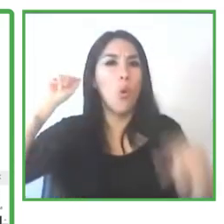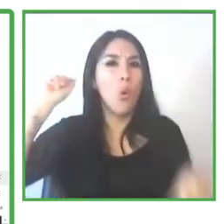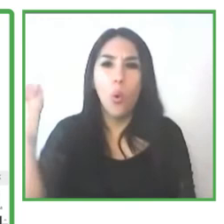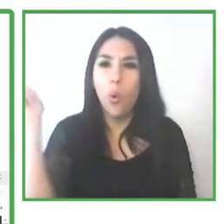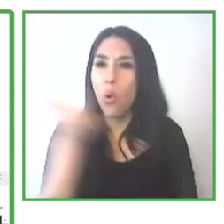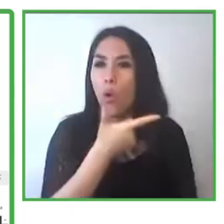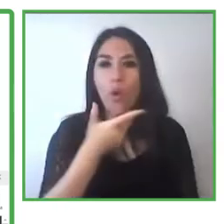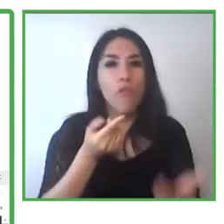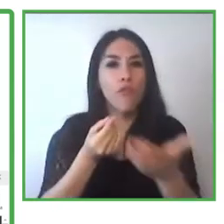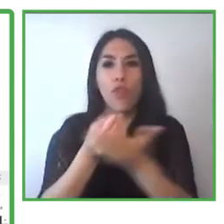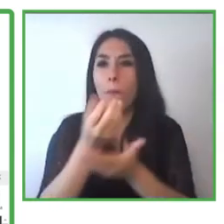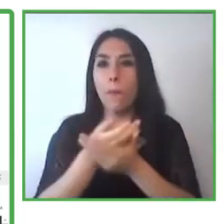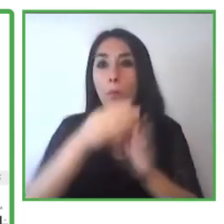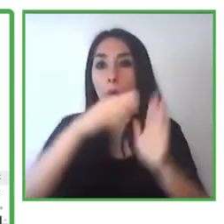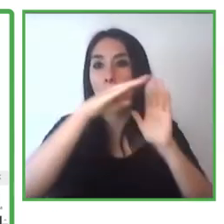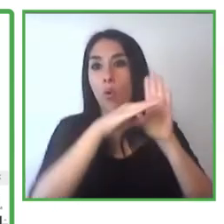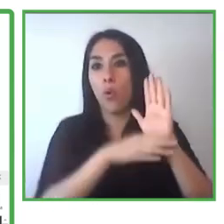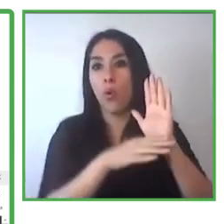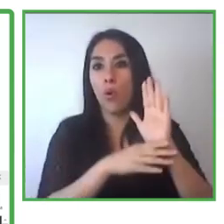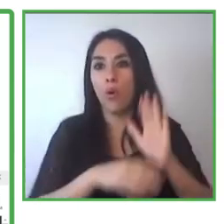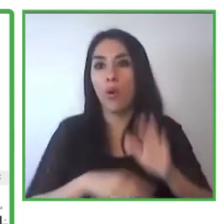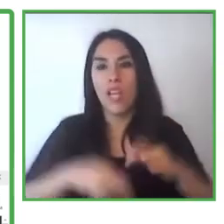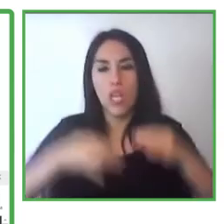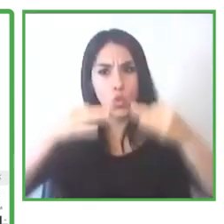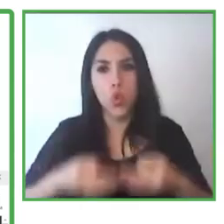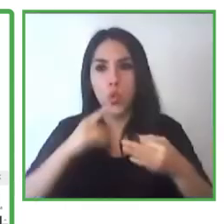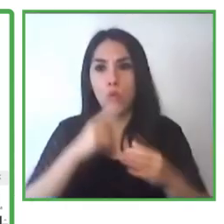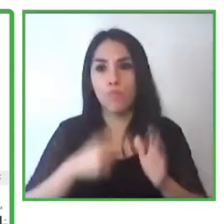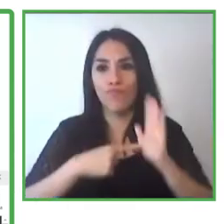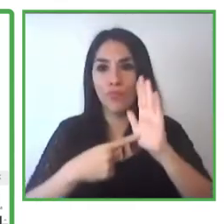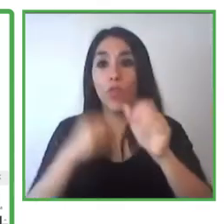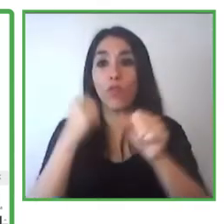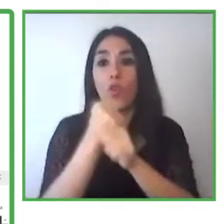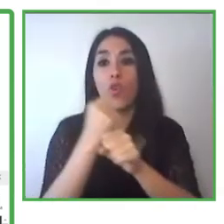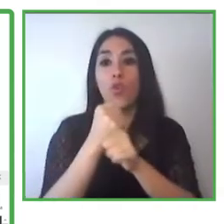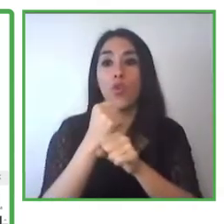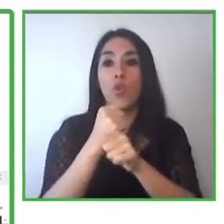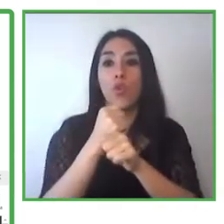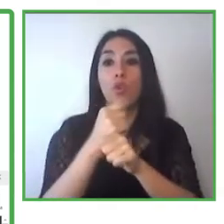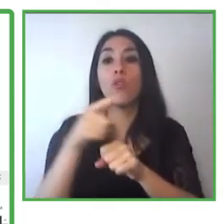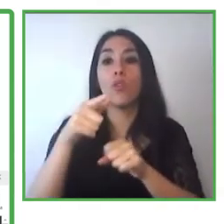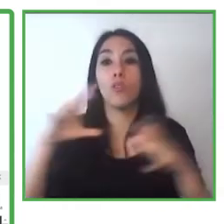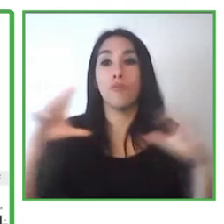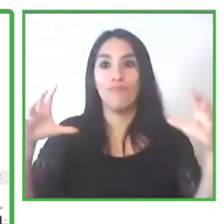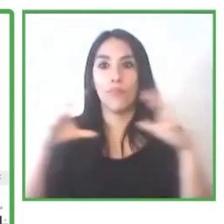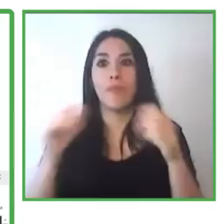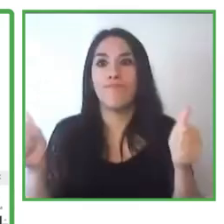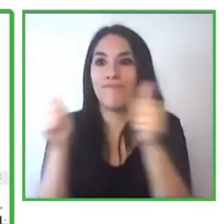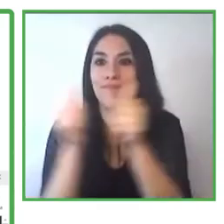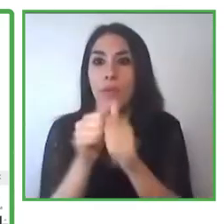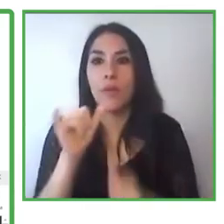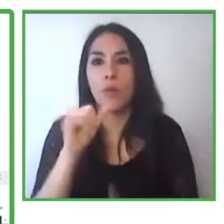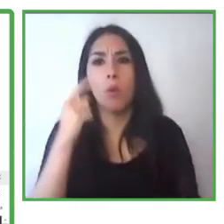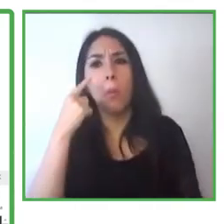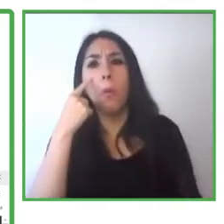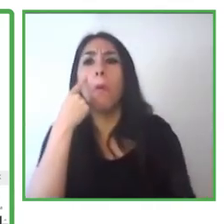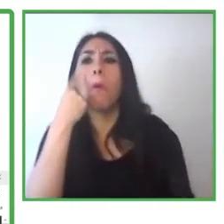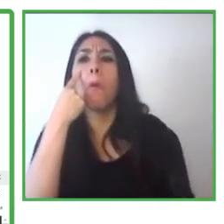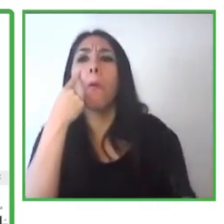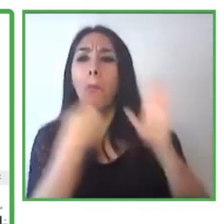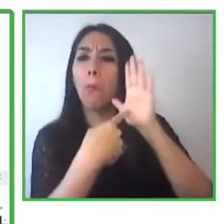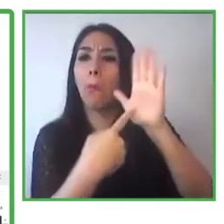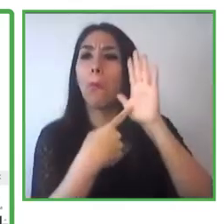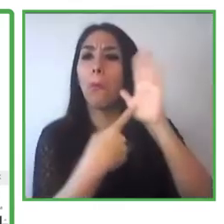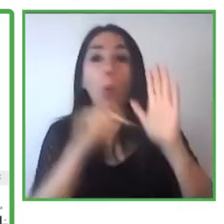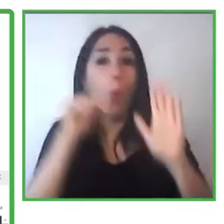nonexistent, so we need to work with the platform. And it is the way to ensure there's work in the platform. We are going to leave it in